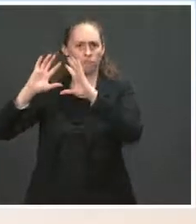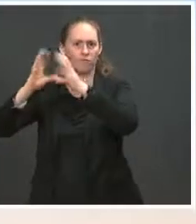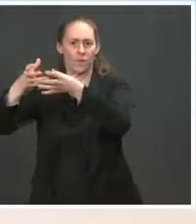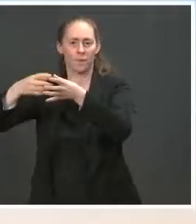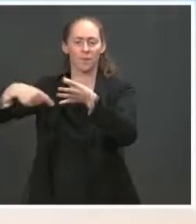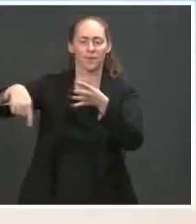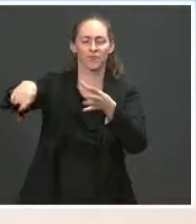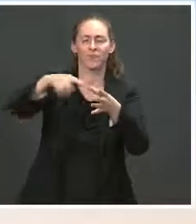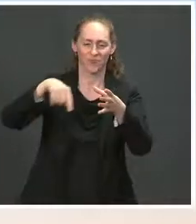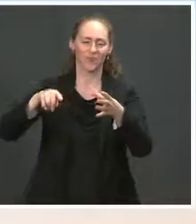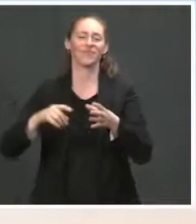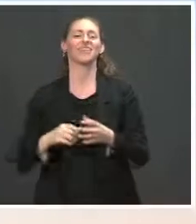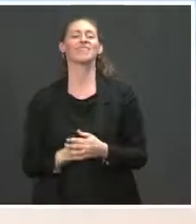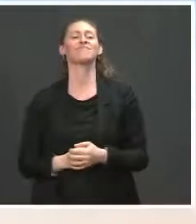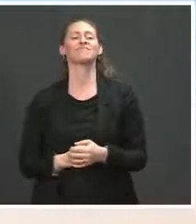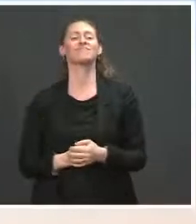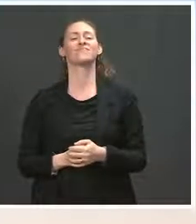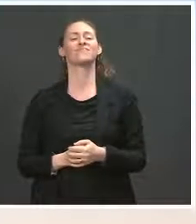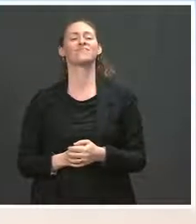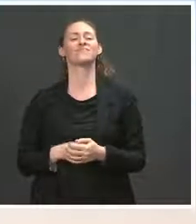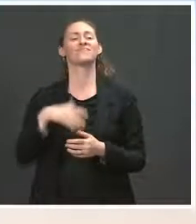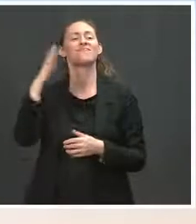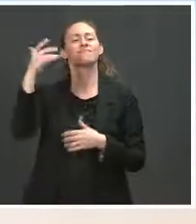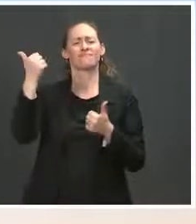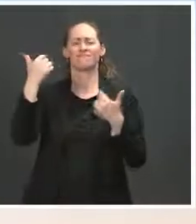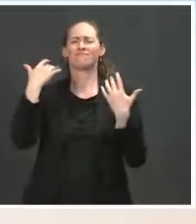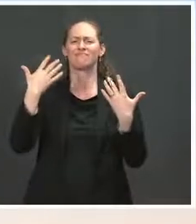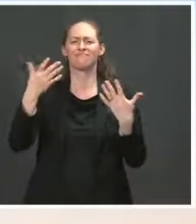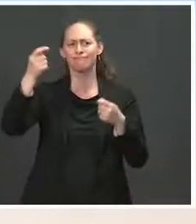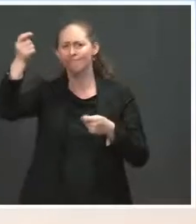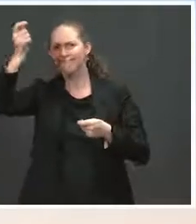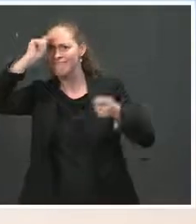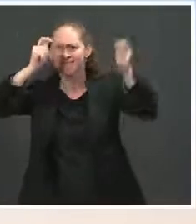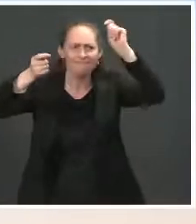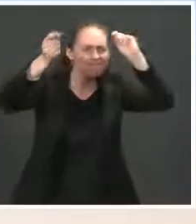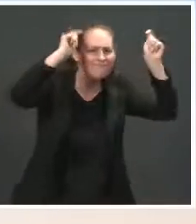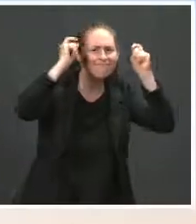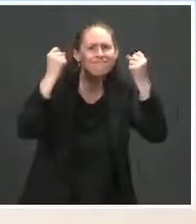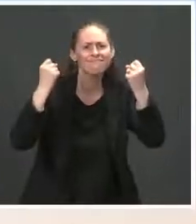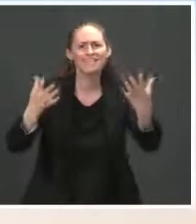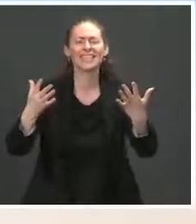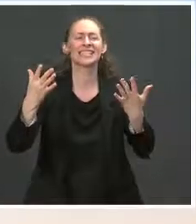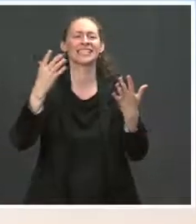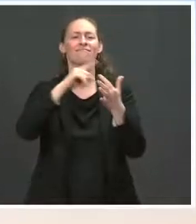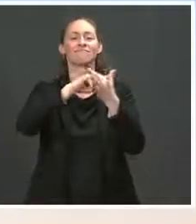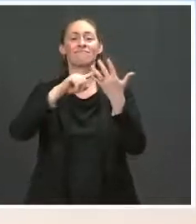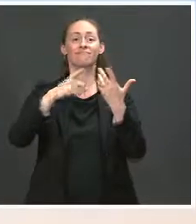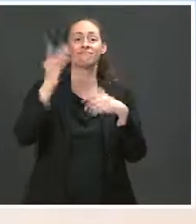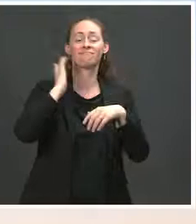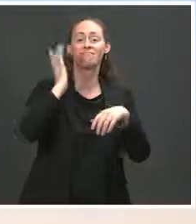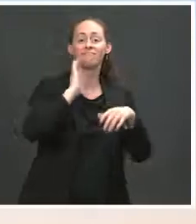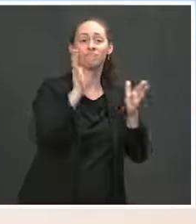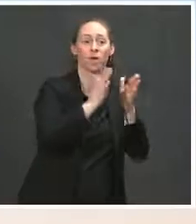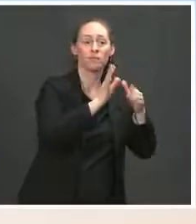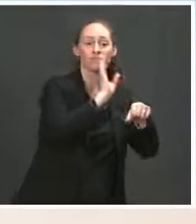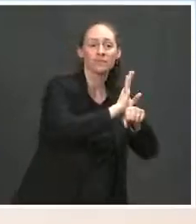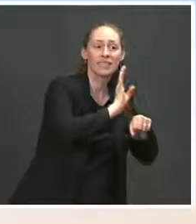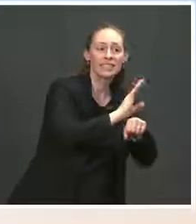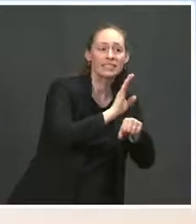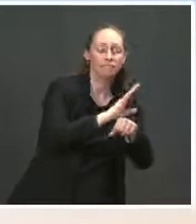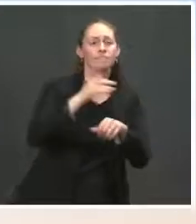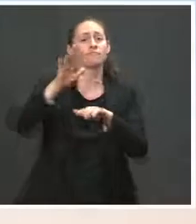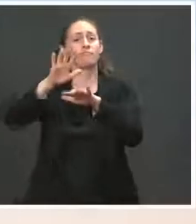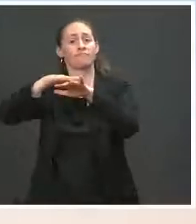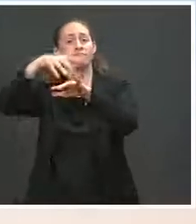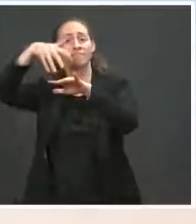many hats throughout her career. She ran a small business, served as a tribal administrator, and became the first woman elected to the Laguna